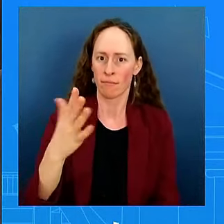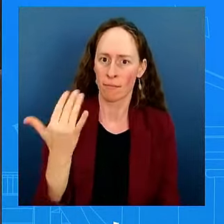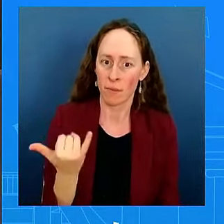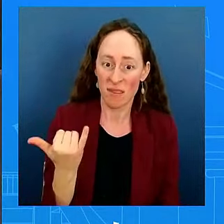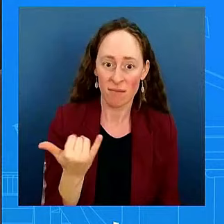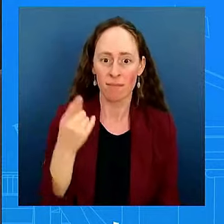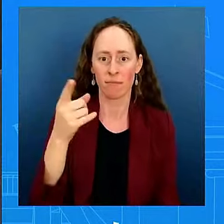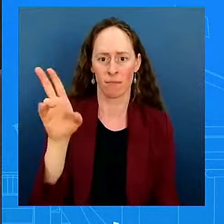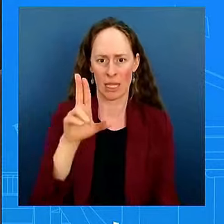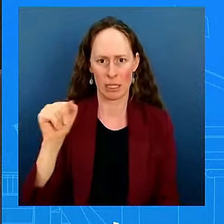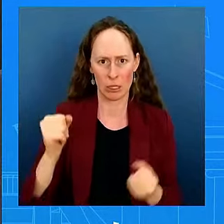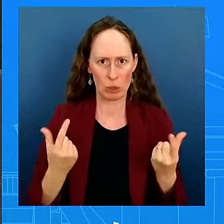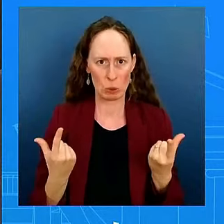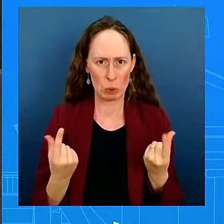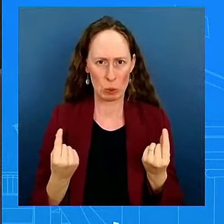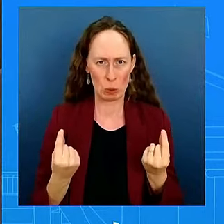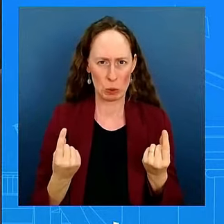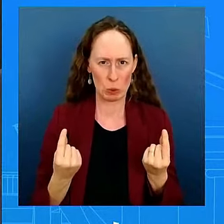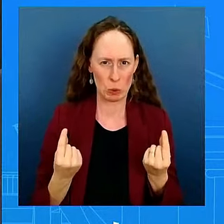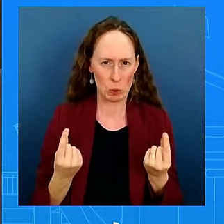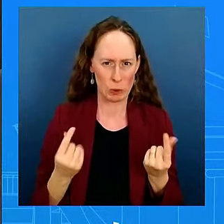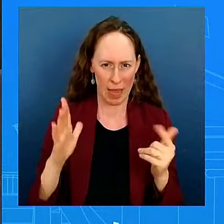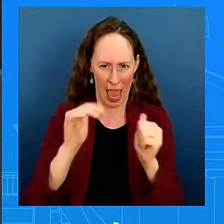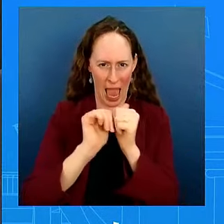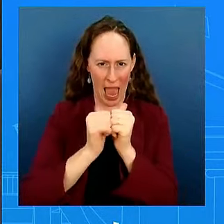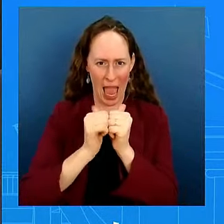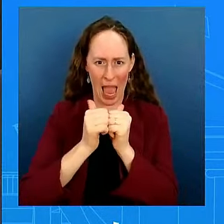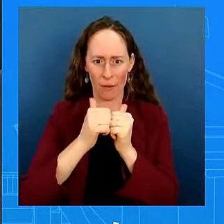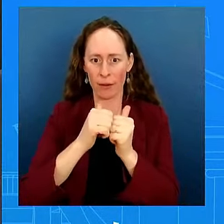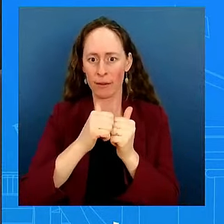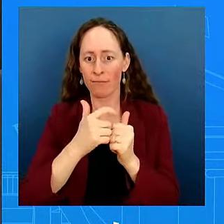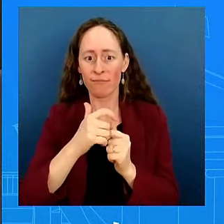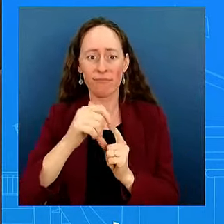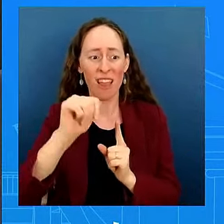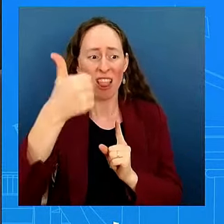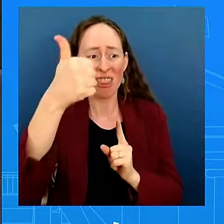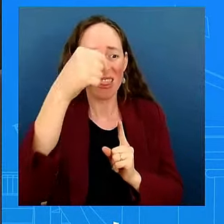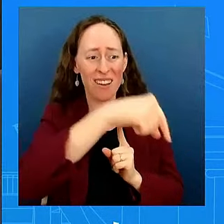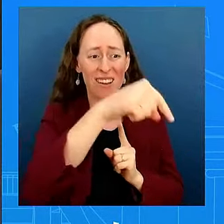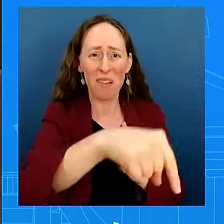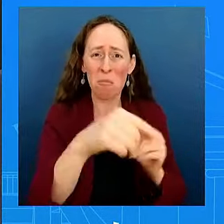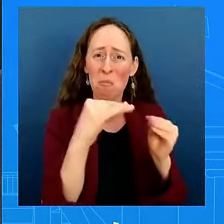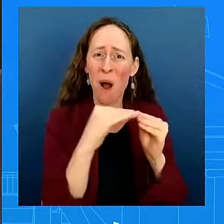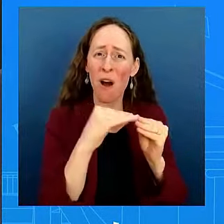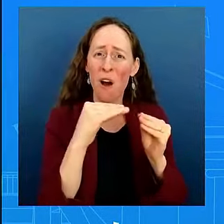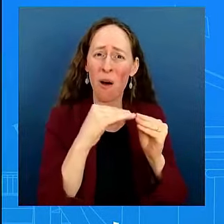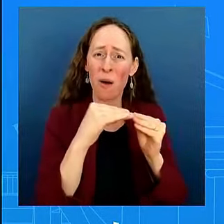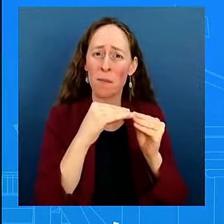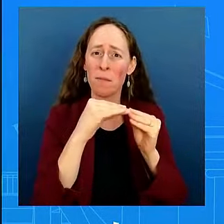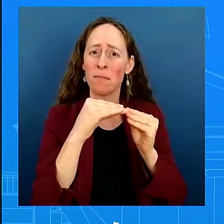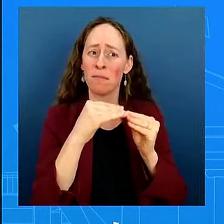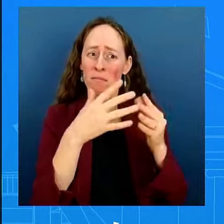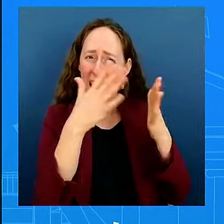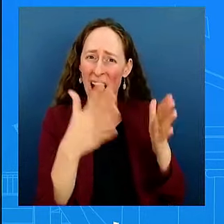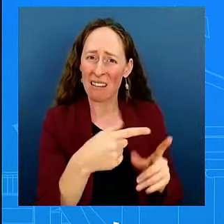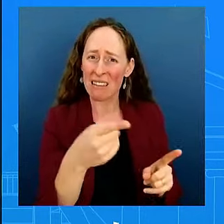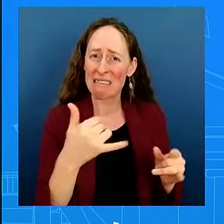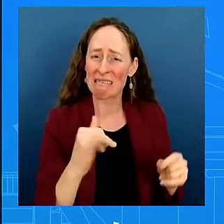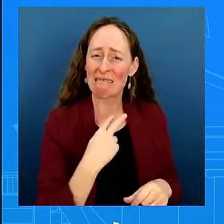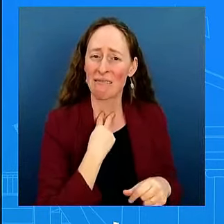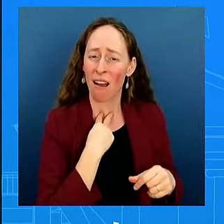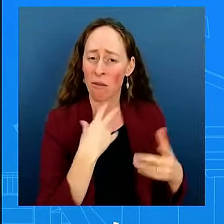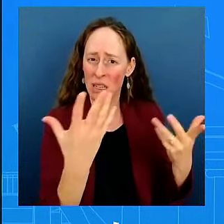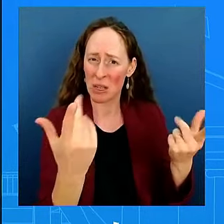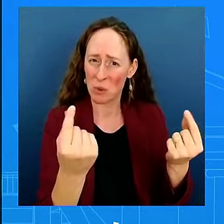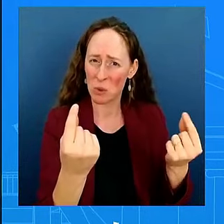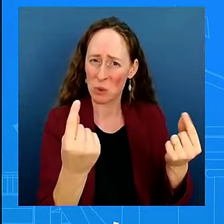to rescue just the American hostages, not as part of a broader package? MS. No, and I understand the question. I know that's been,